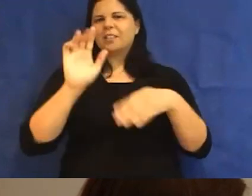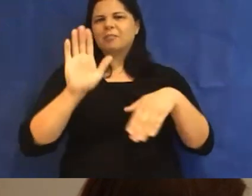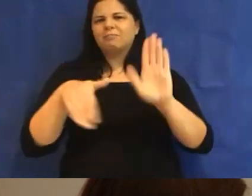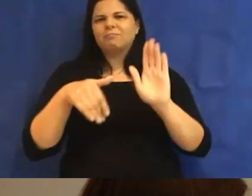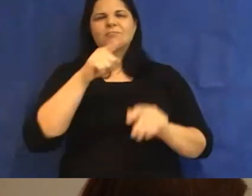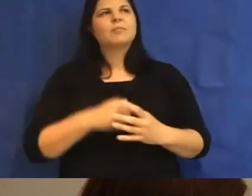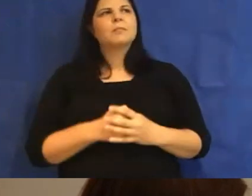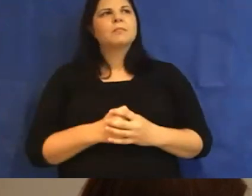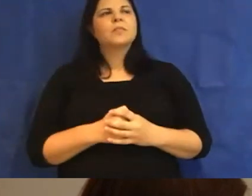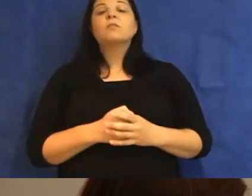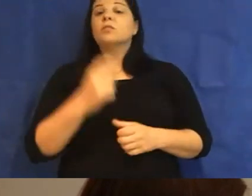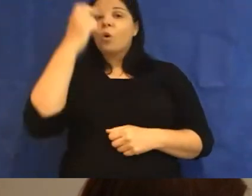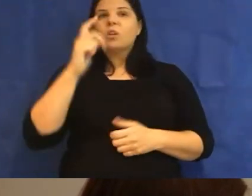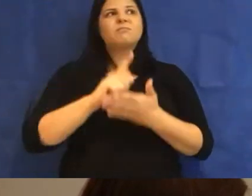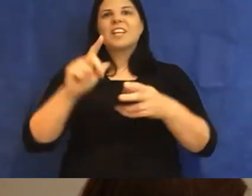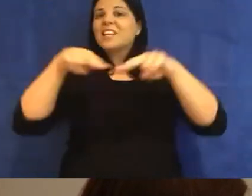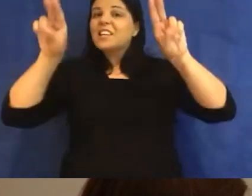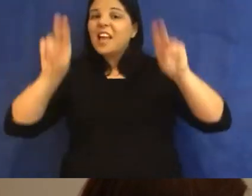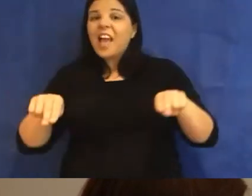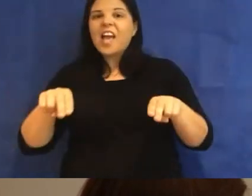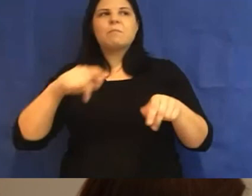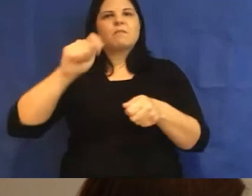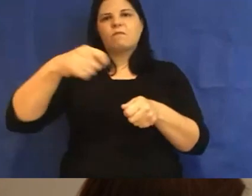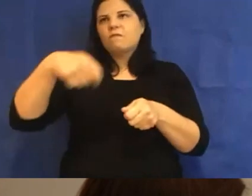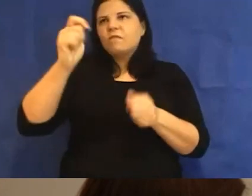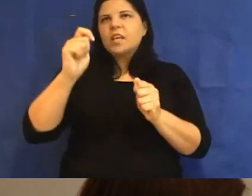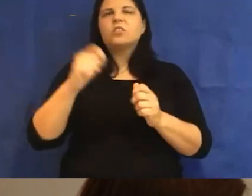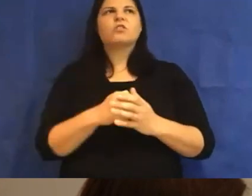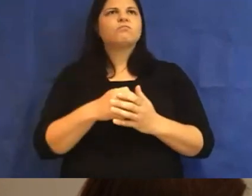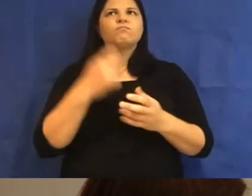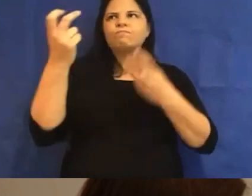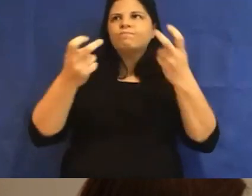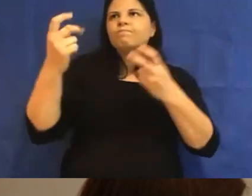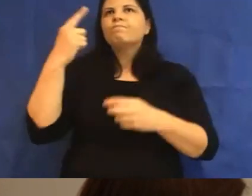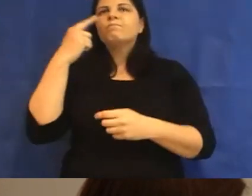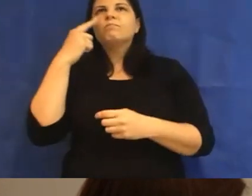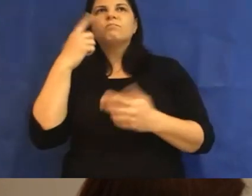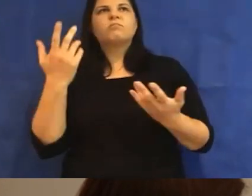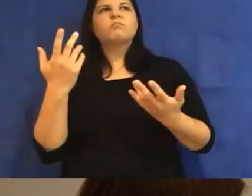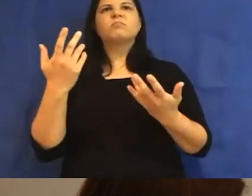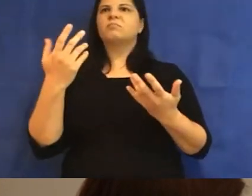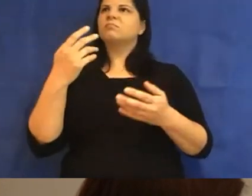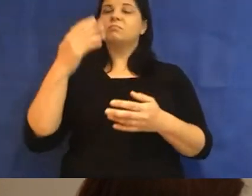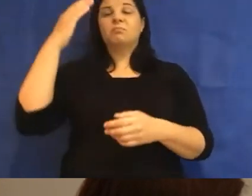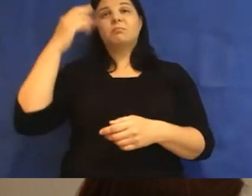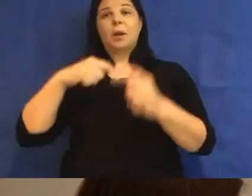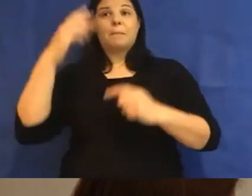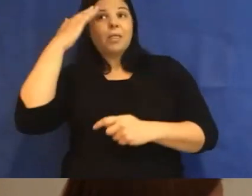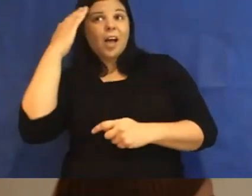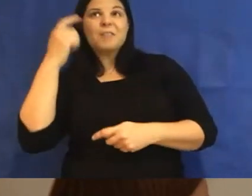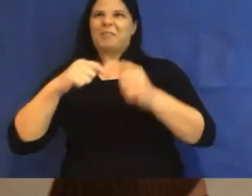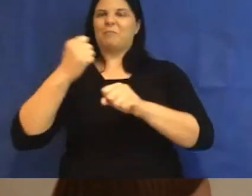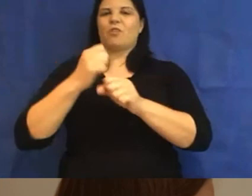happily camped, fished, explored, collected, mothered, grandmothered and smiled. Then the photographs from our